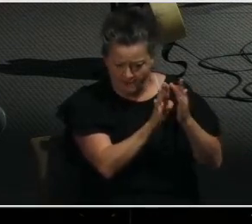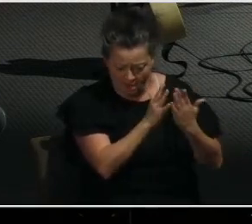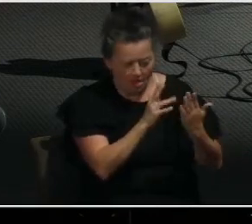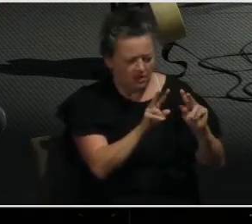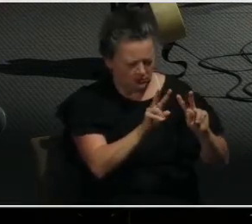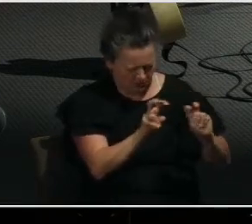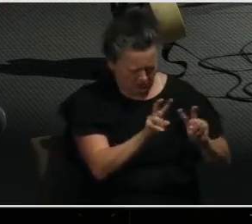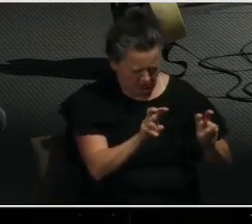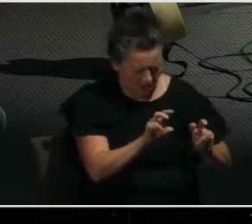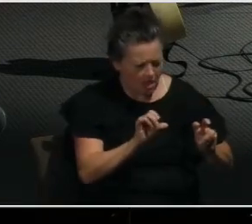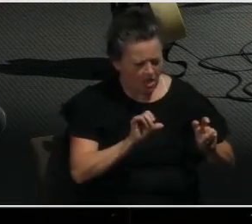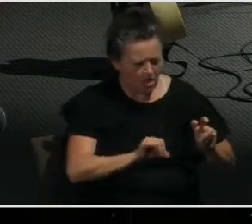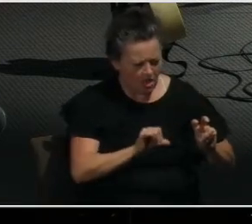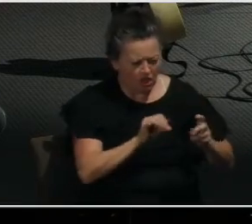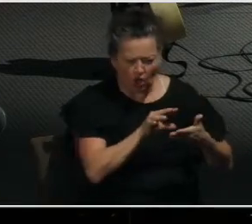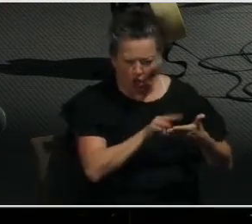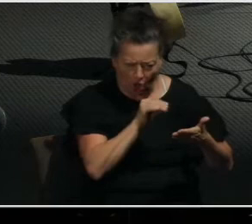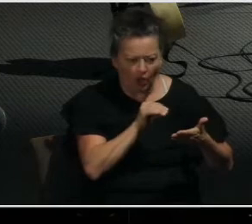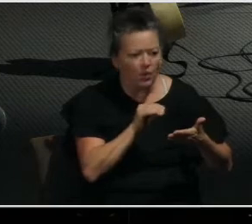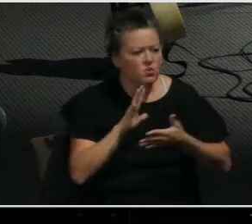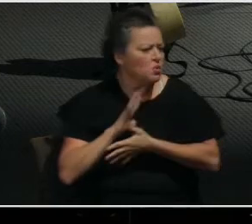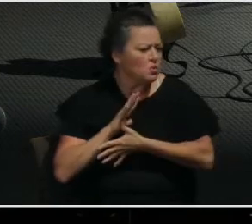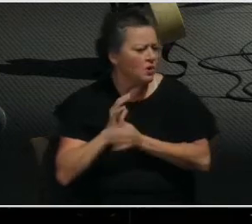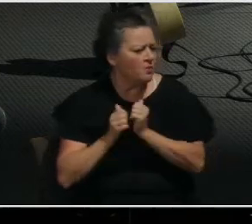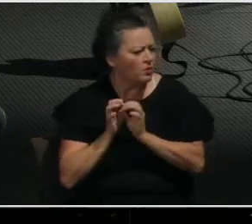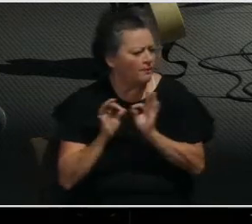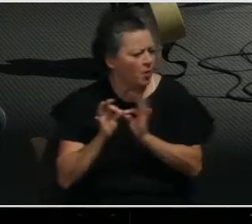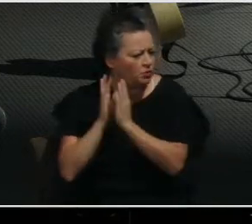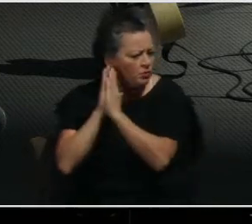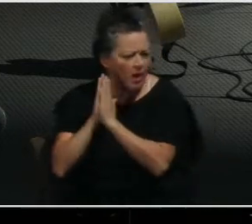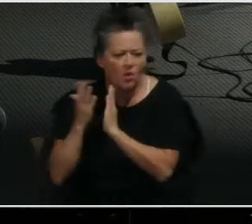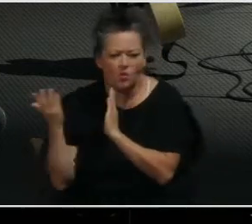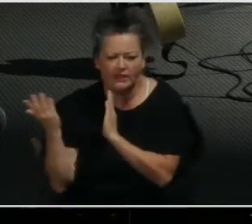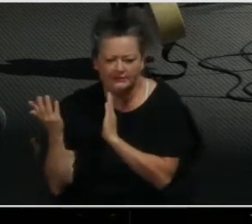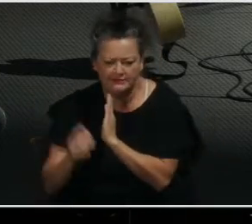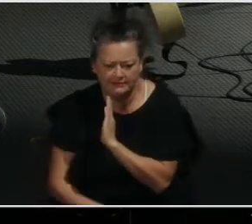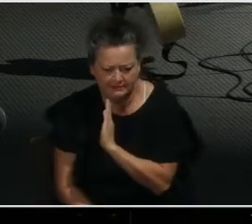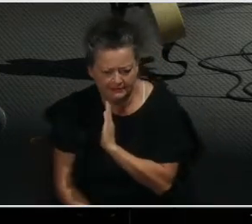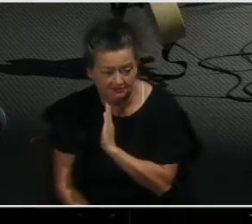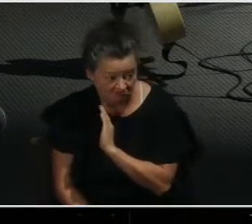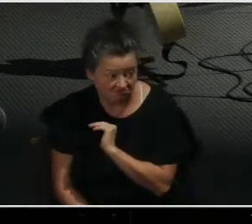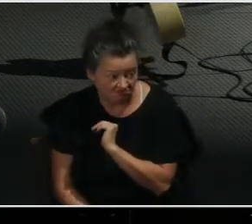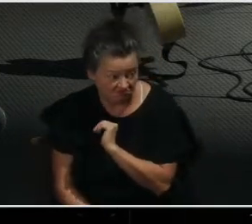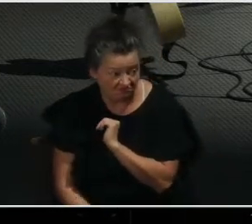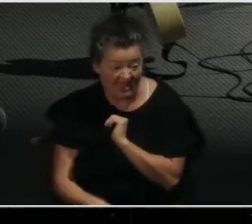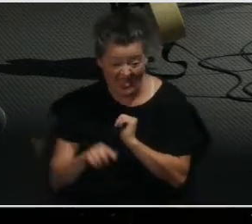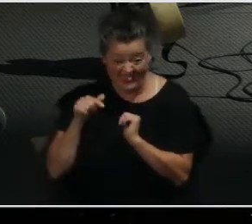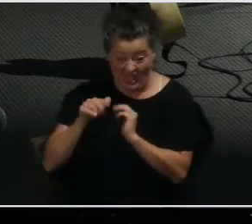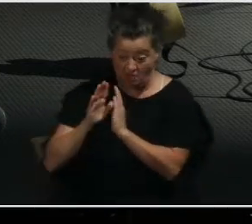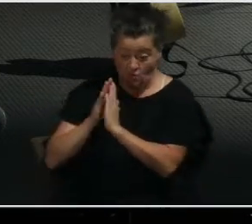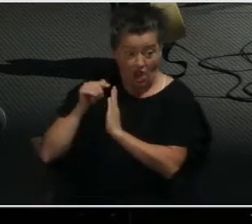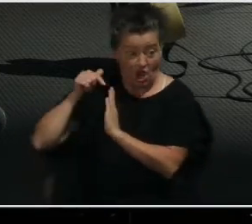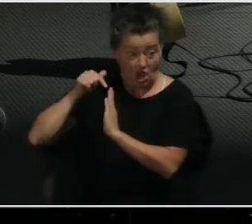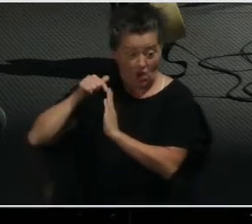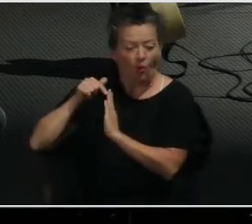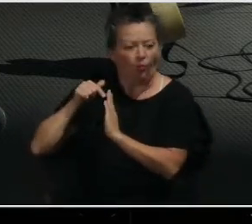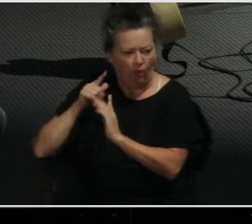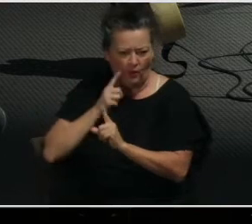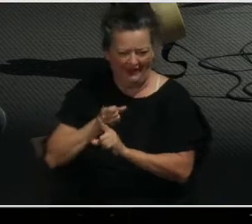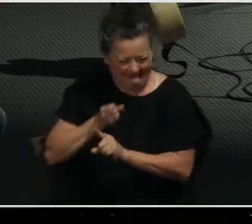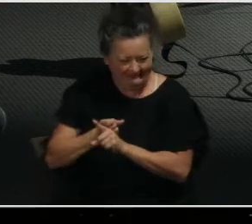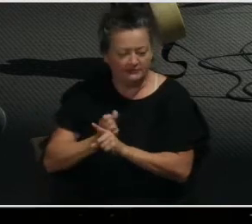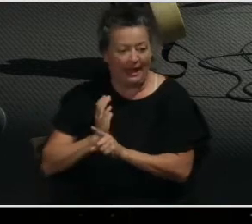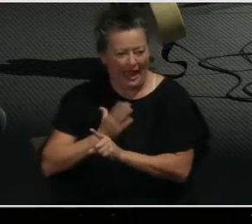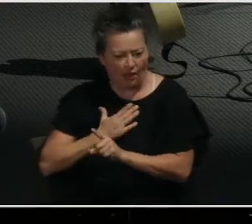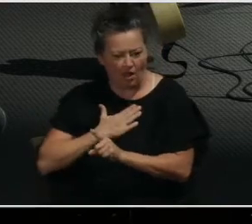for our own lives and on behalf of the lives of others. And this prayer request could make a